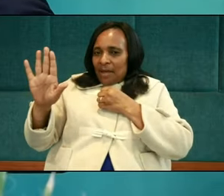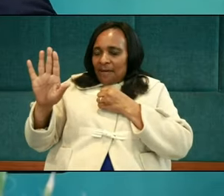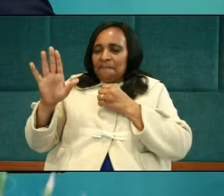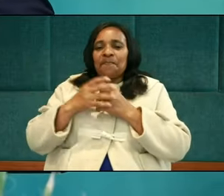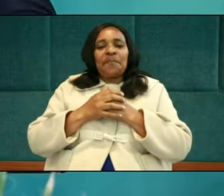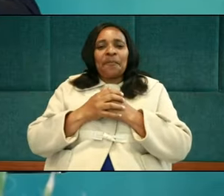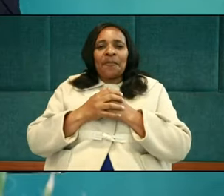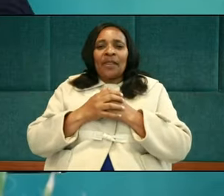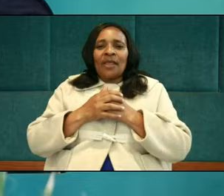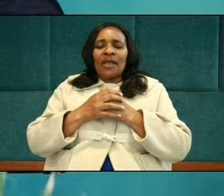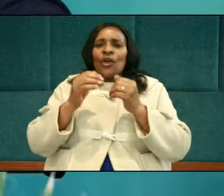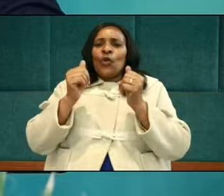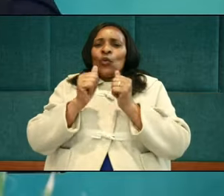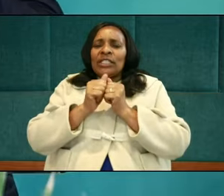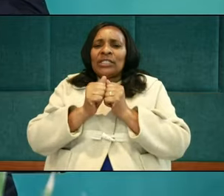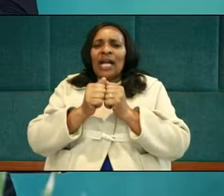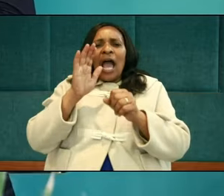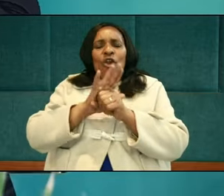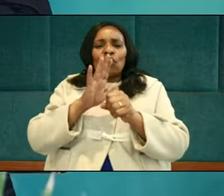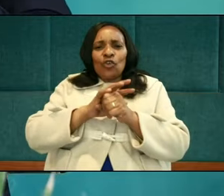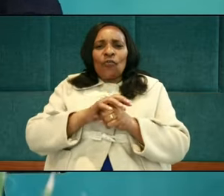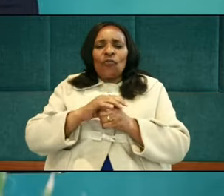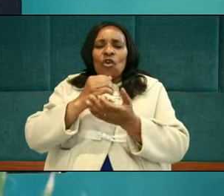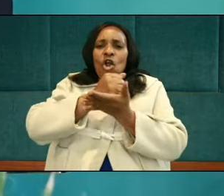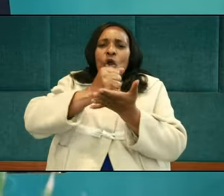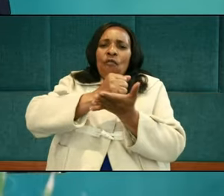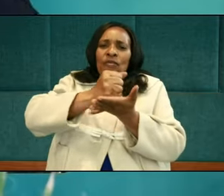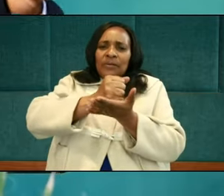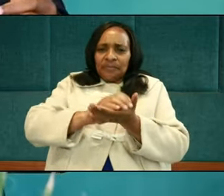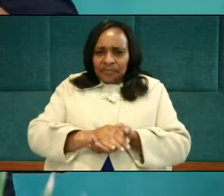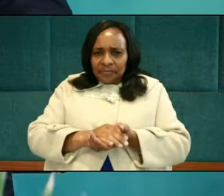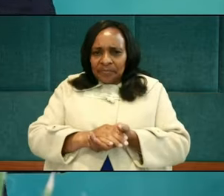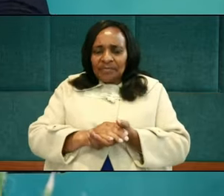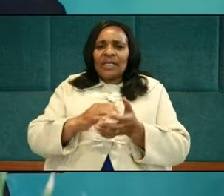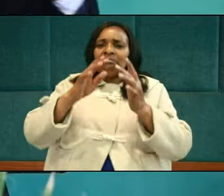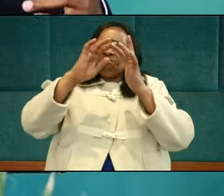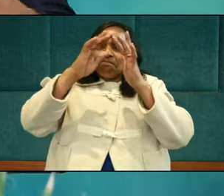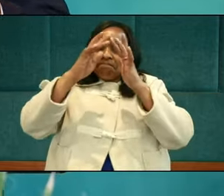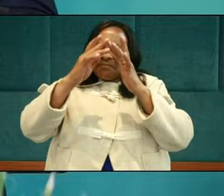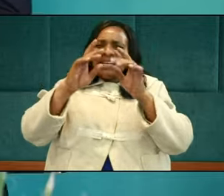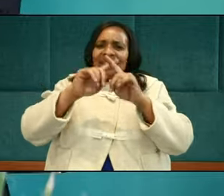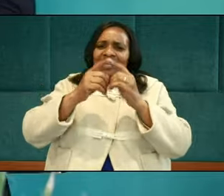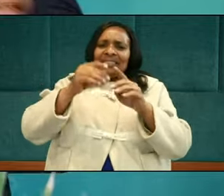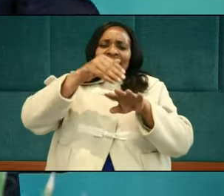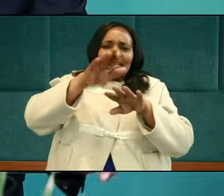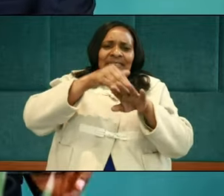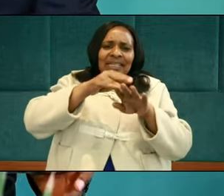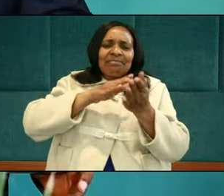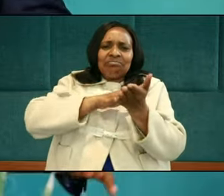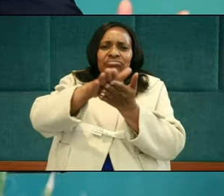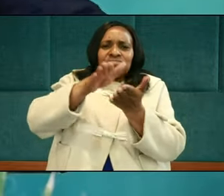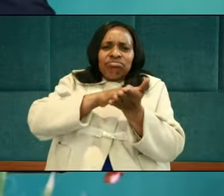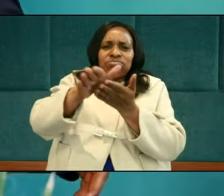time, we used to go to cafes to browse the internet and to scan documents and send them.